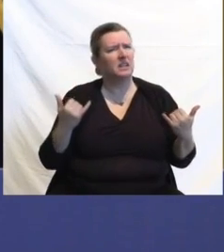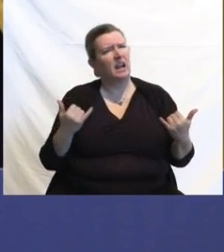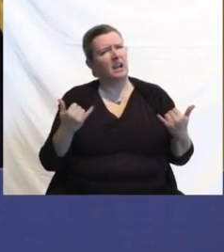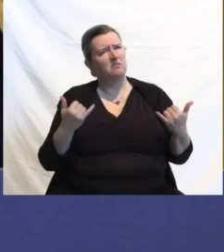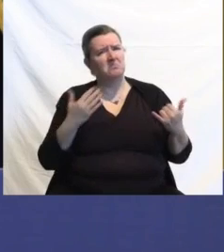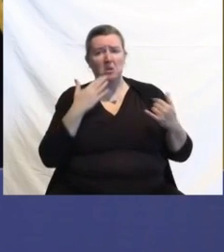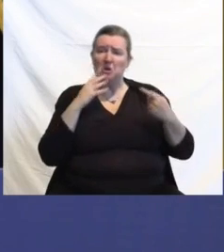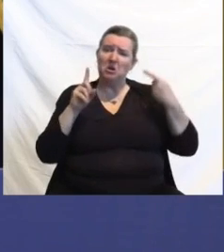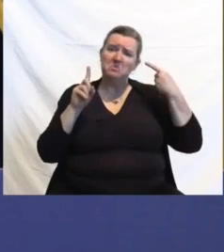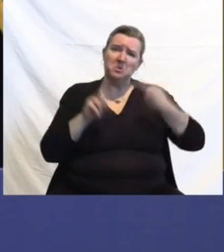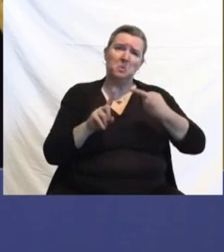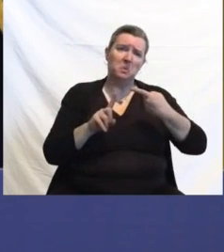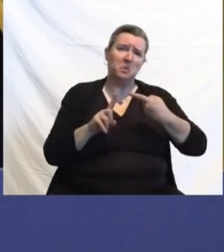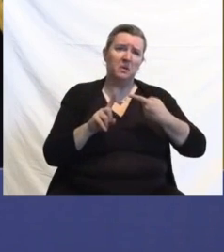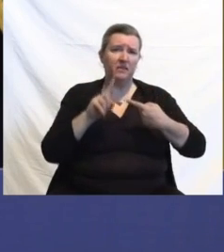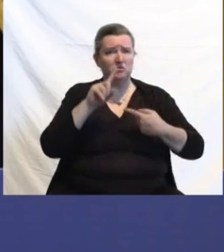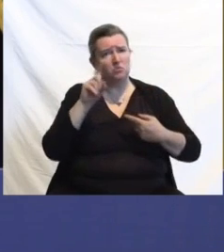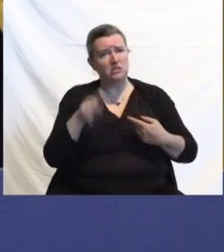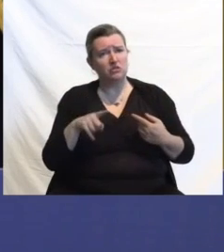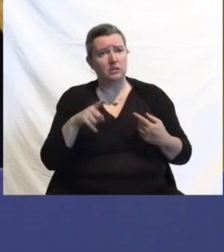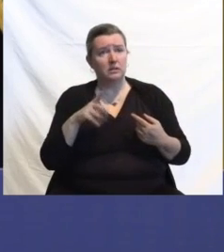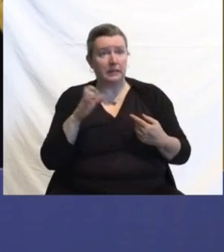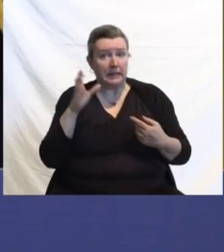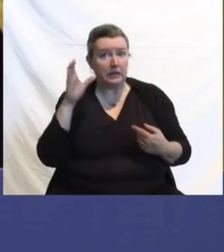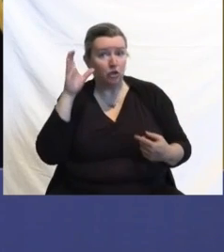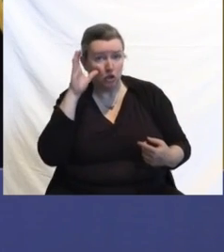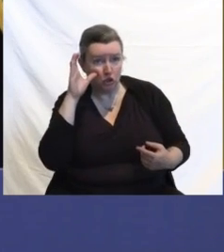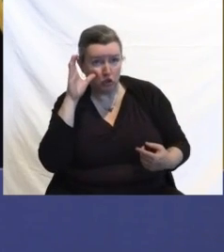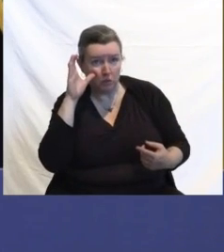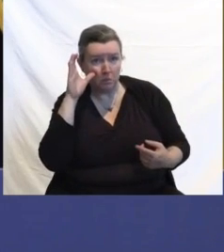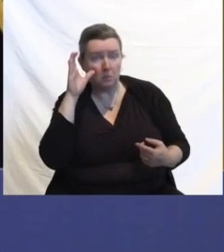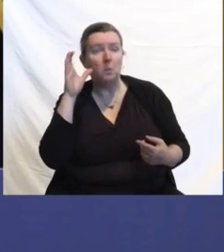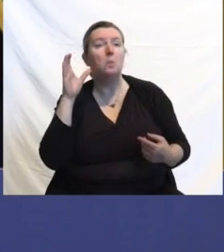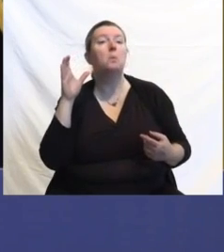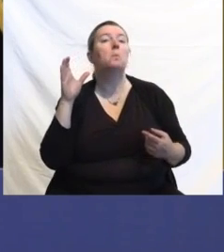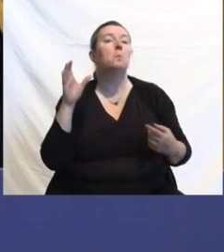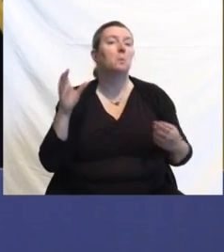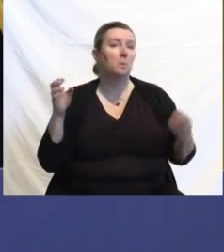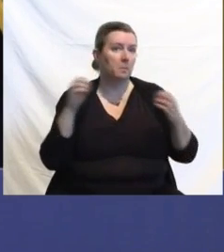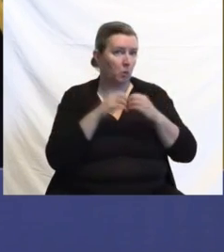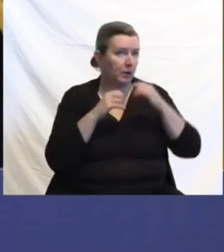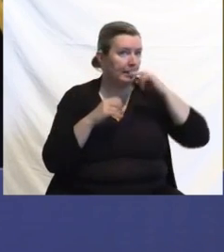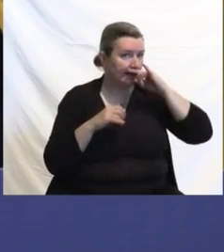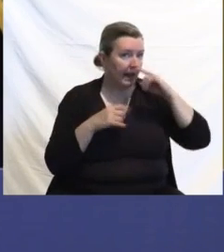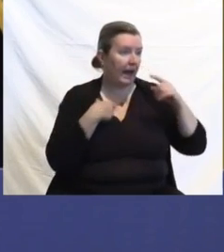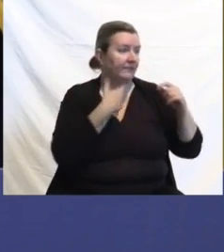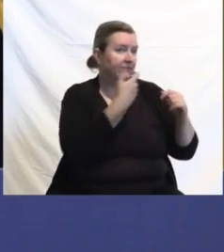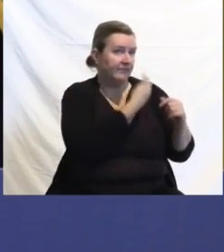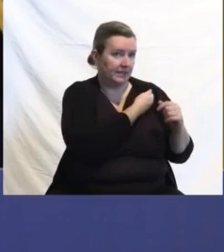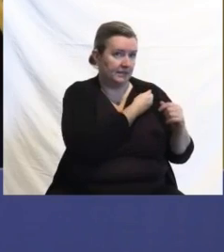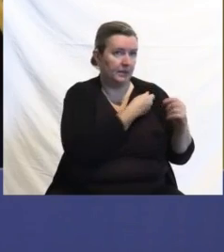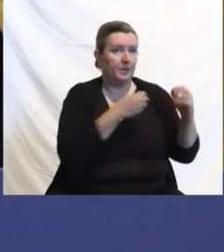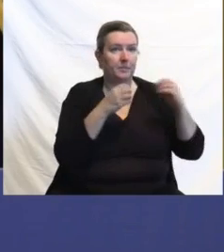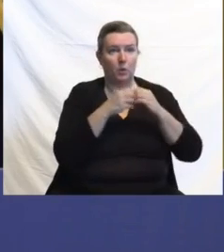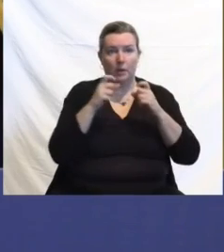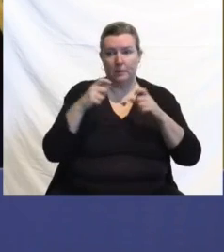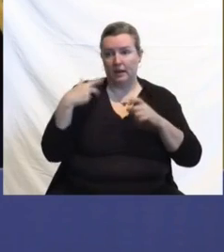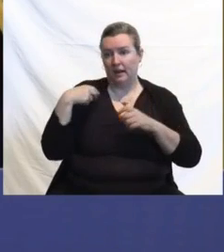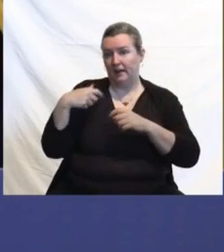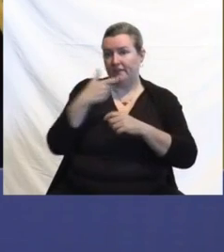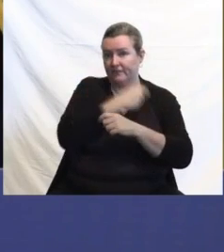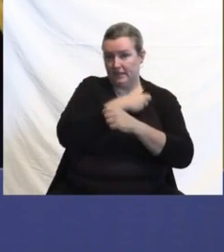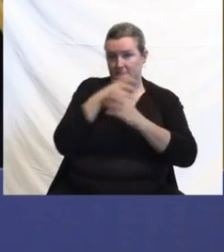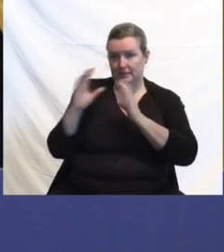question. Folks need to hear this loud and clear. The more kids vaccinated, the more people vaccinated, the more people